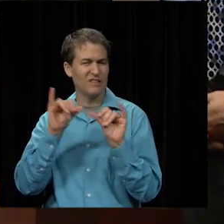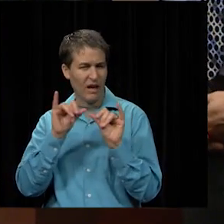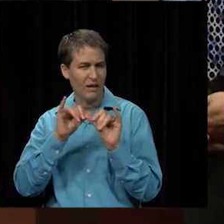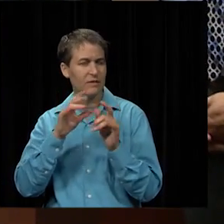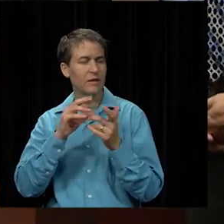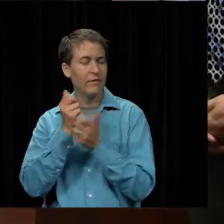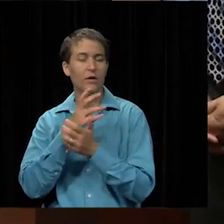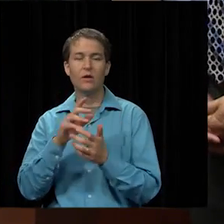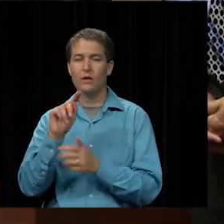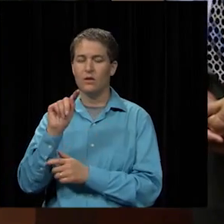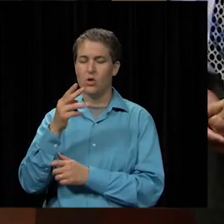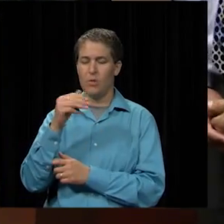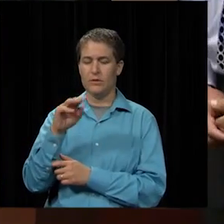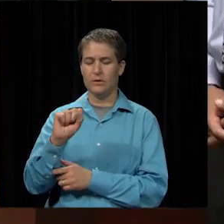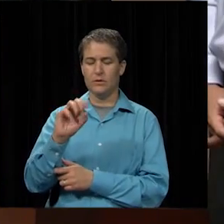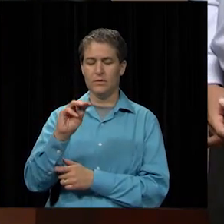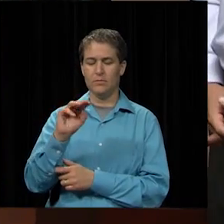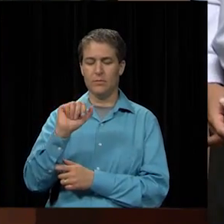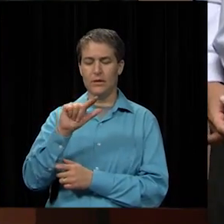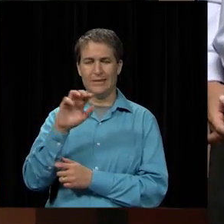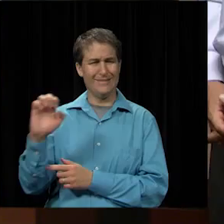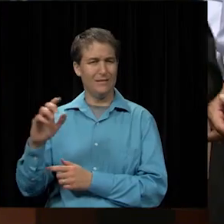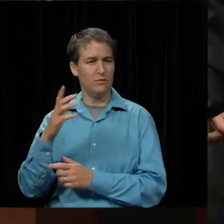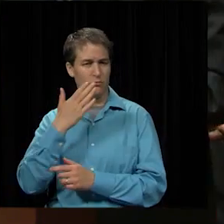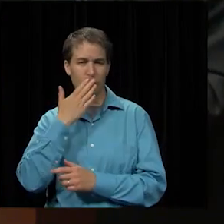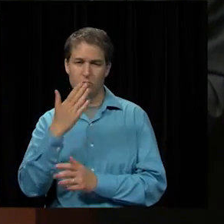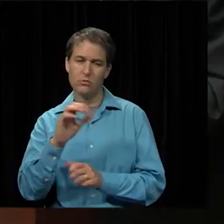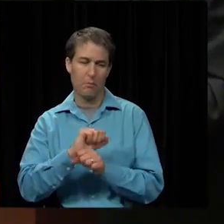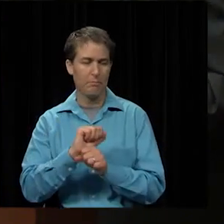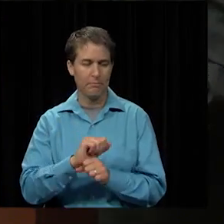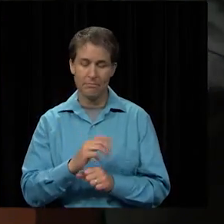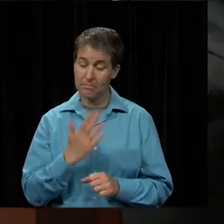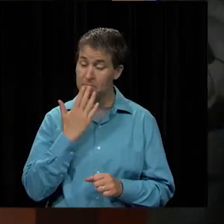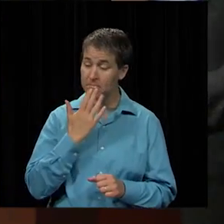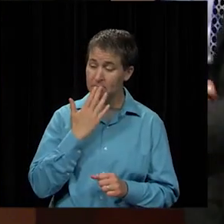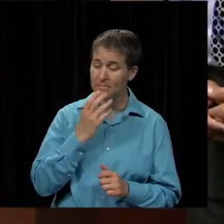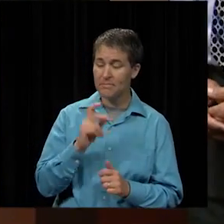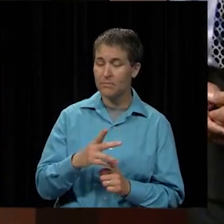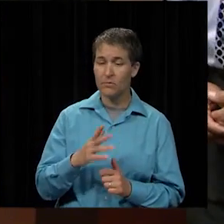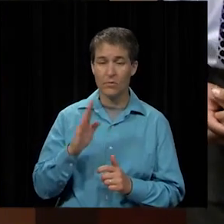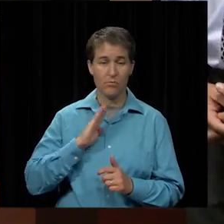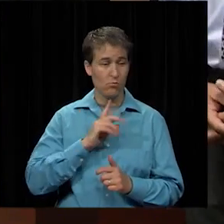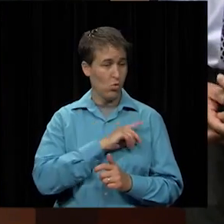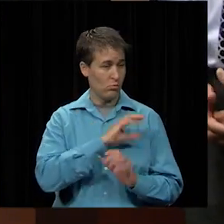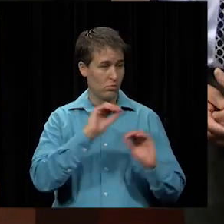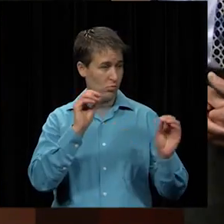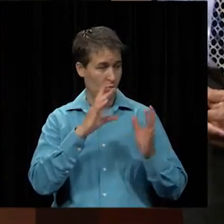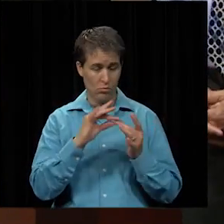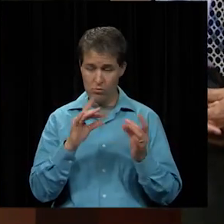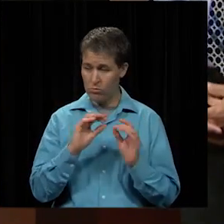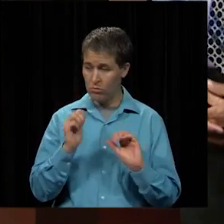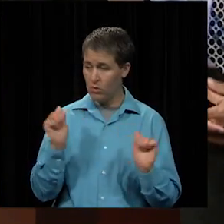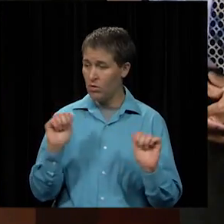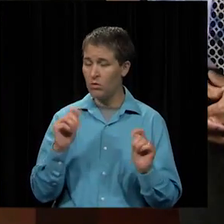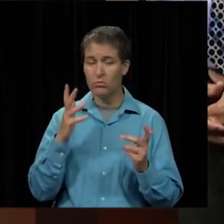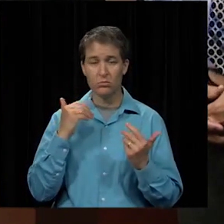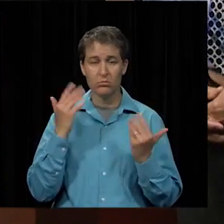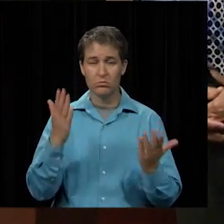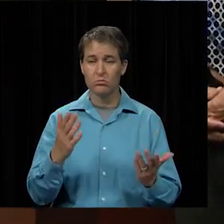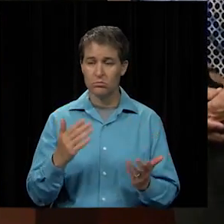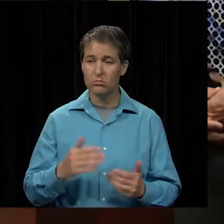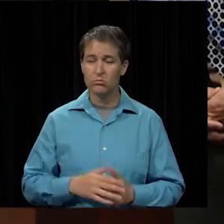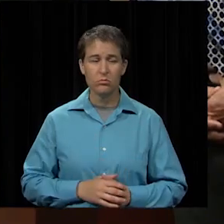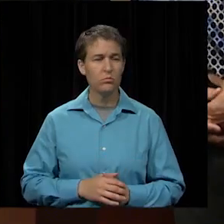Thomas McGee has done a very good job. Good. Thank you for that. Thank you. If board members don't have any further questions, I'd entertain a motion.